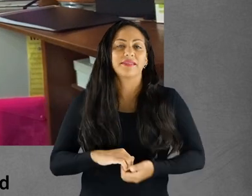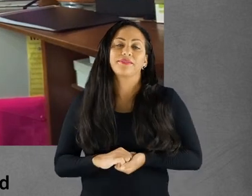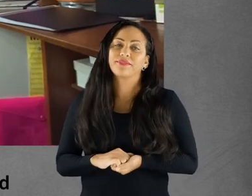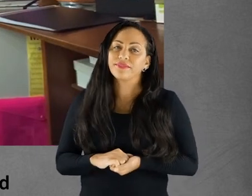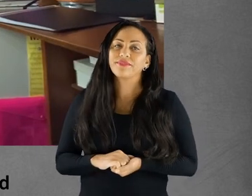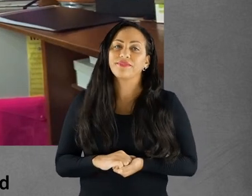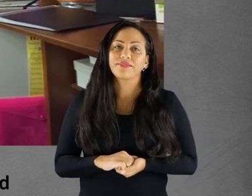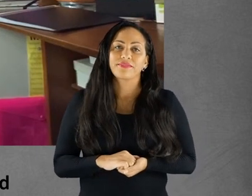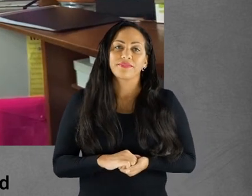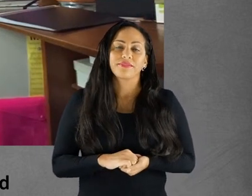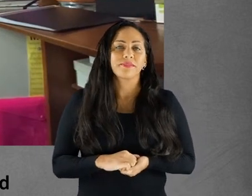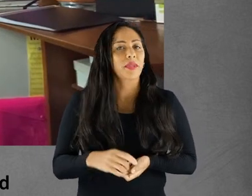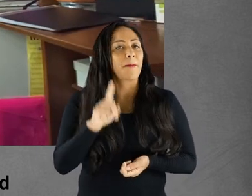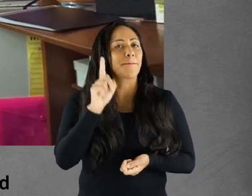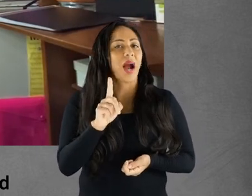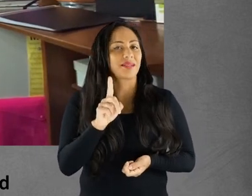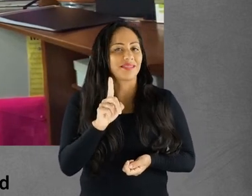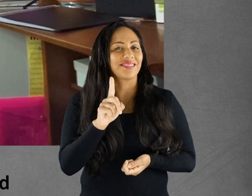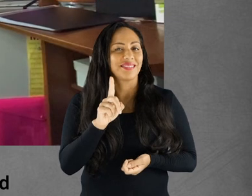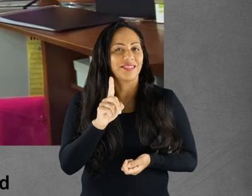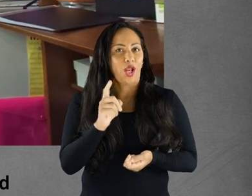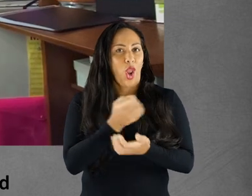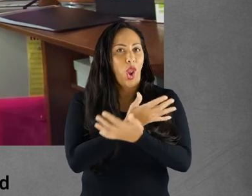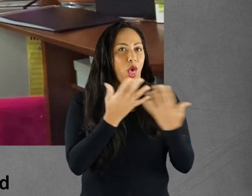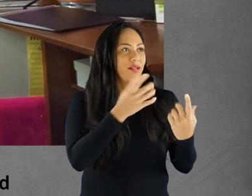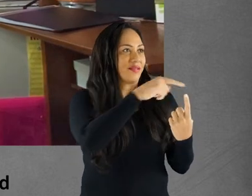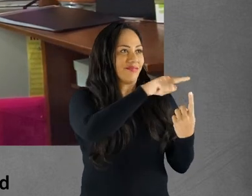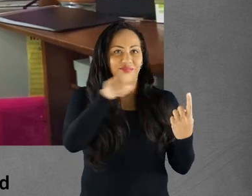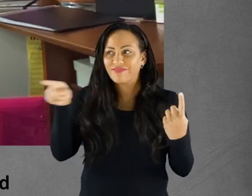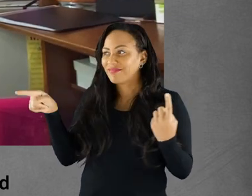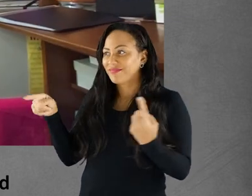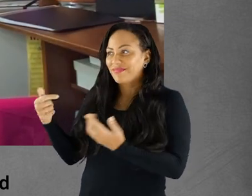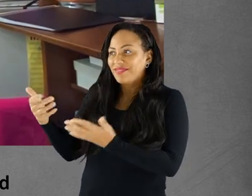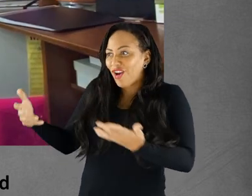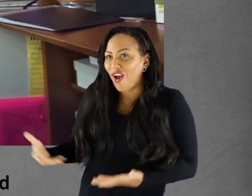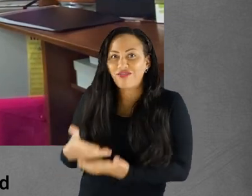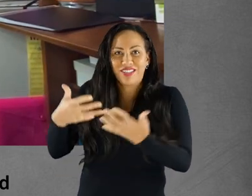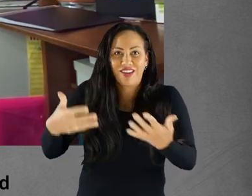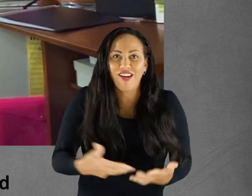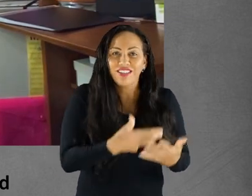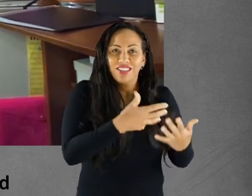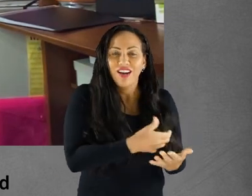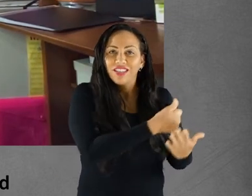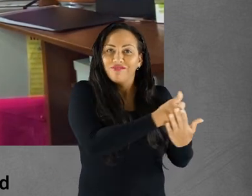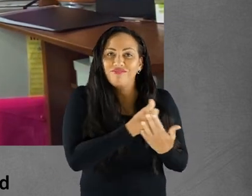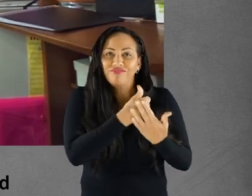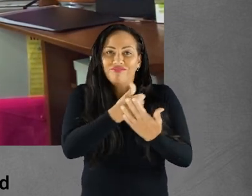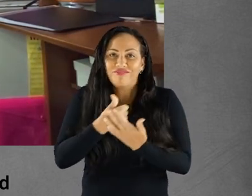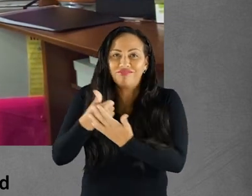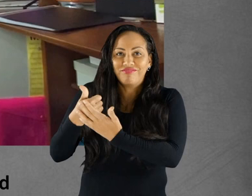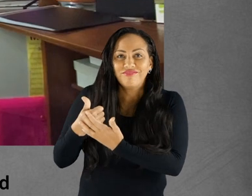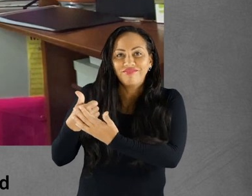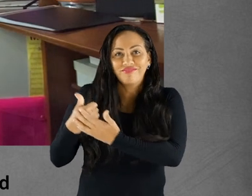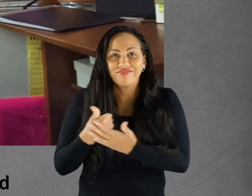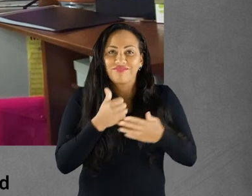However, I was given a lot of encouragement and